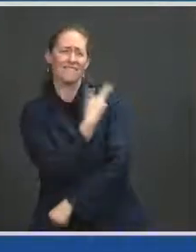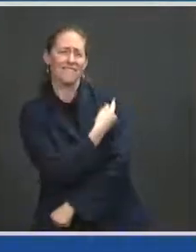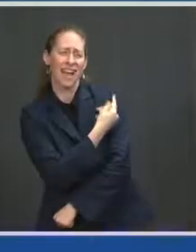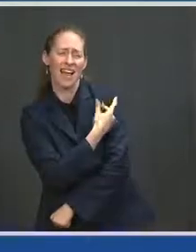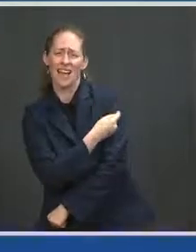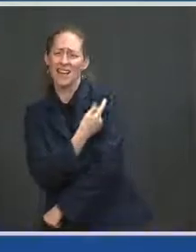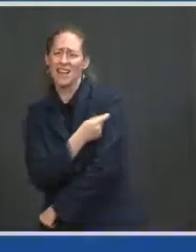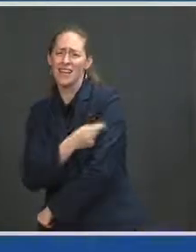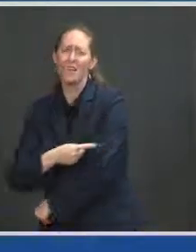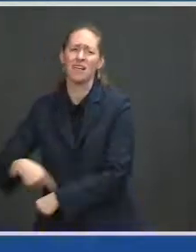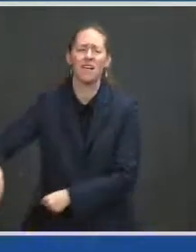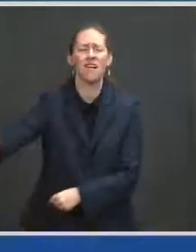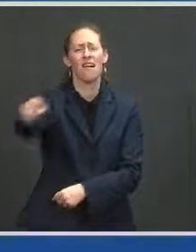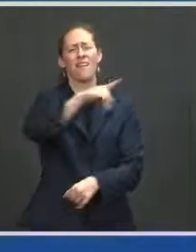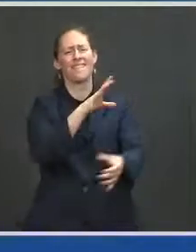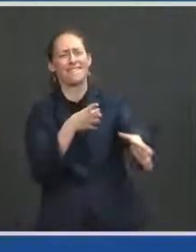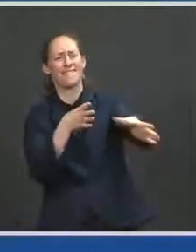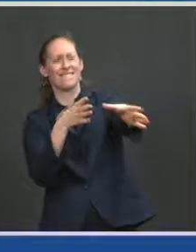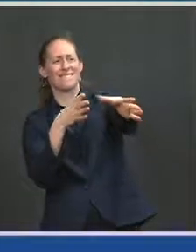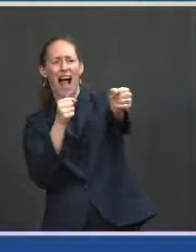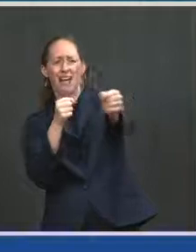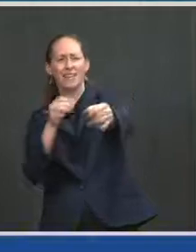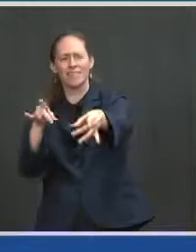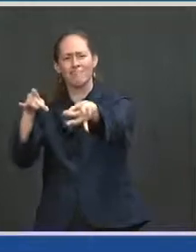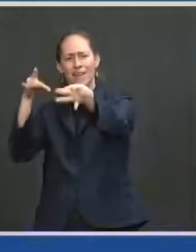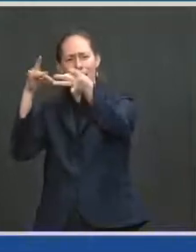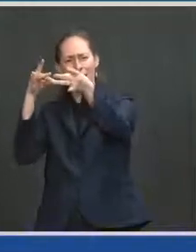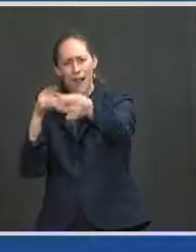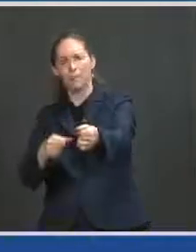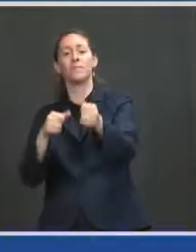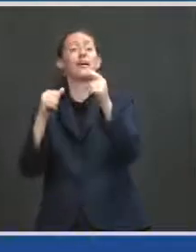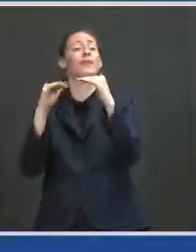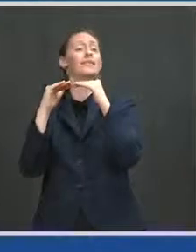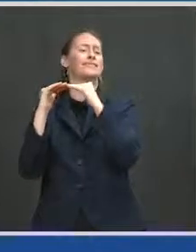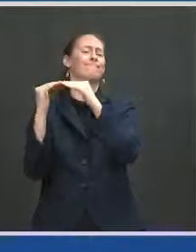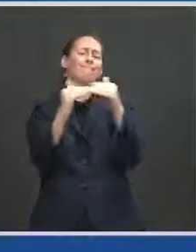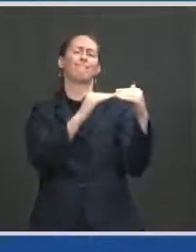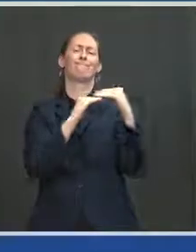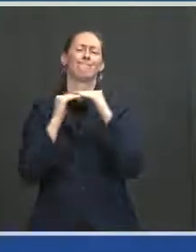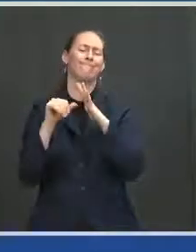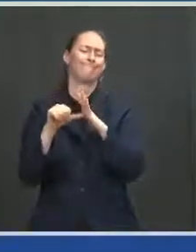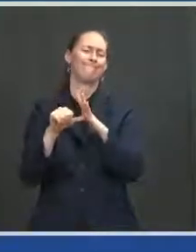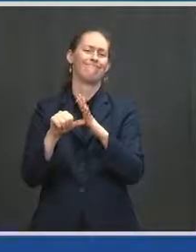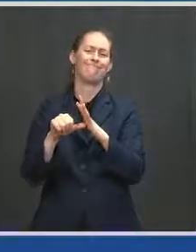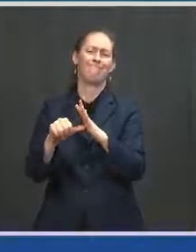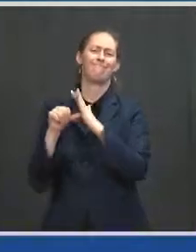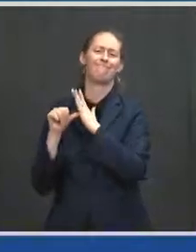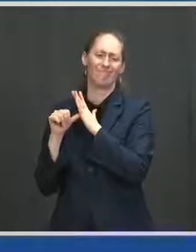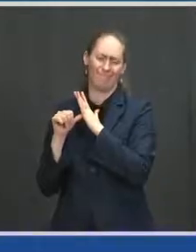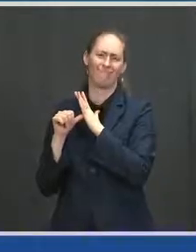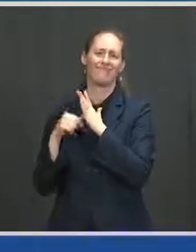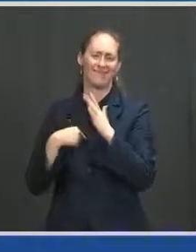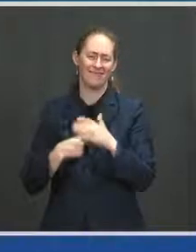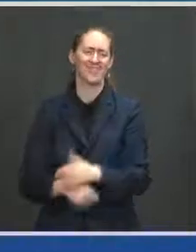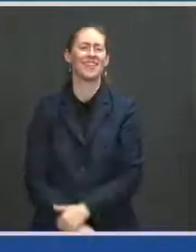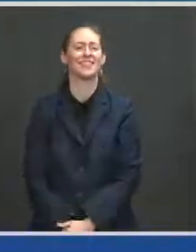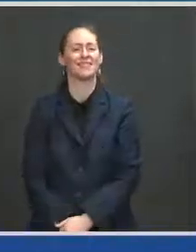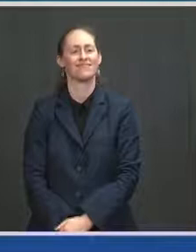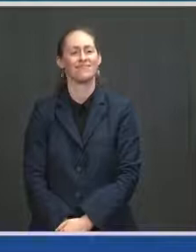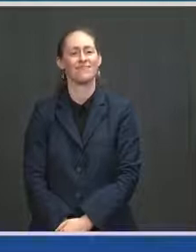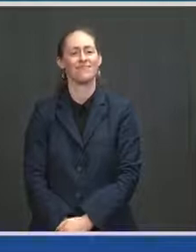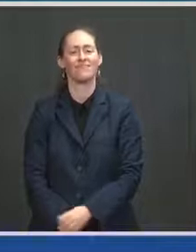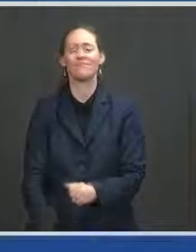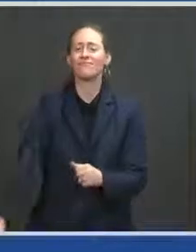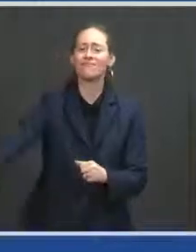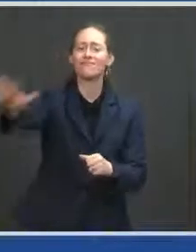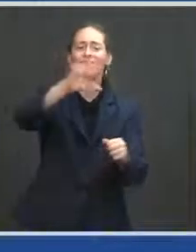equitably. Nearly 170 million Americans of every party, every background, every walk of life have stepped up,